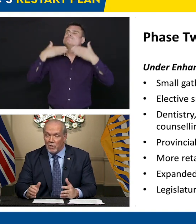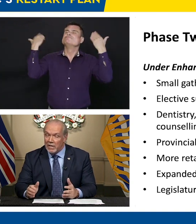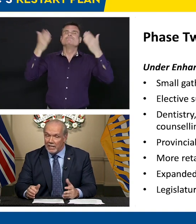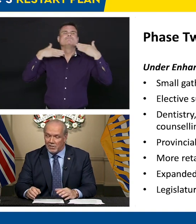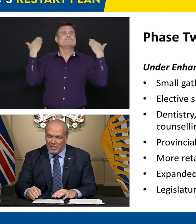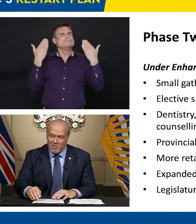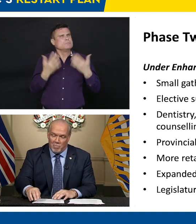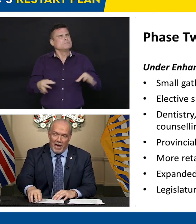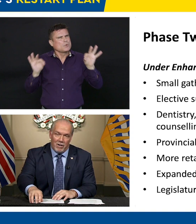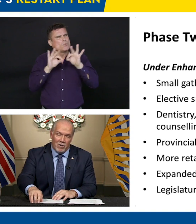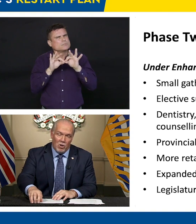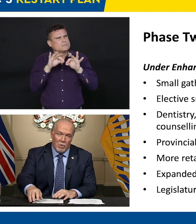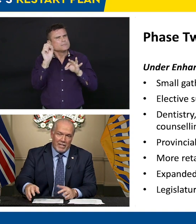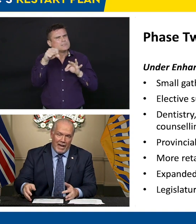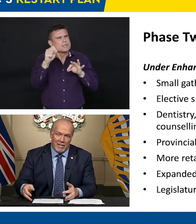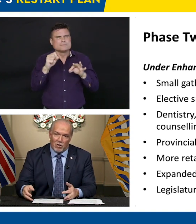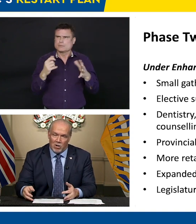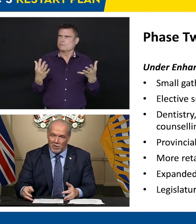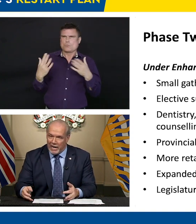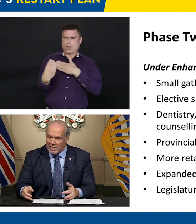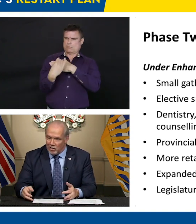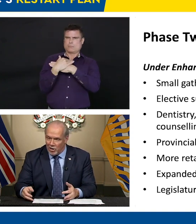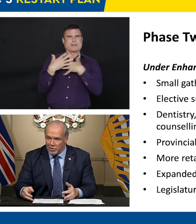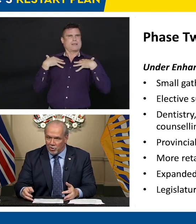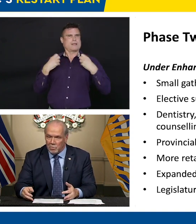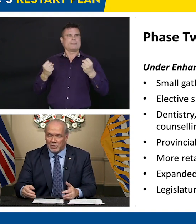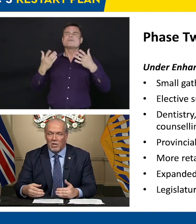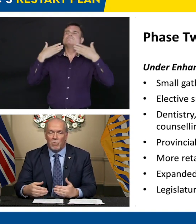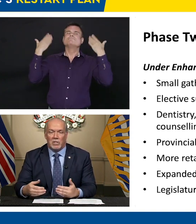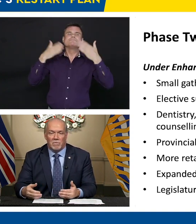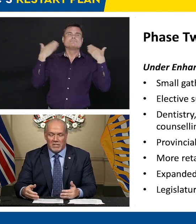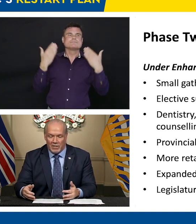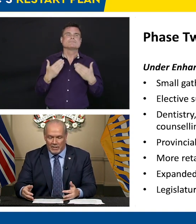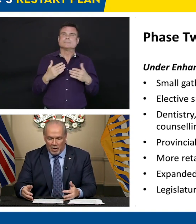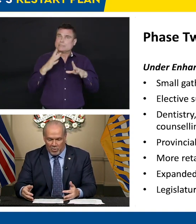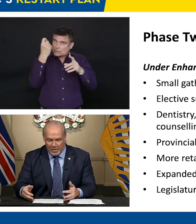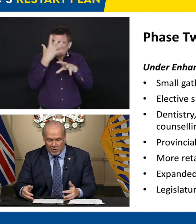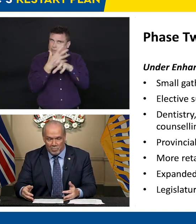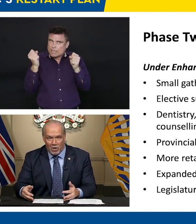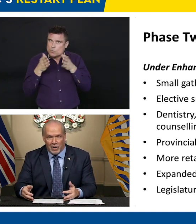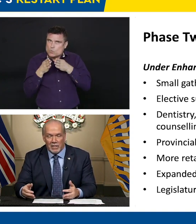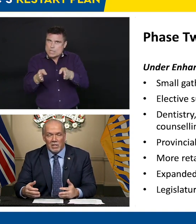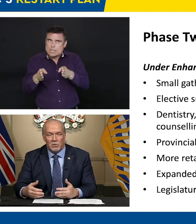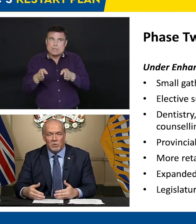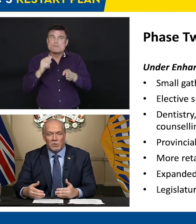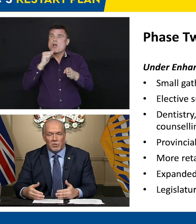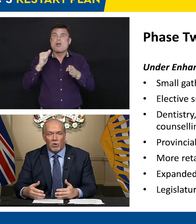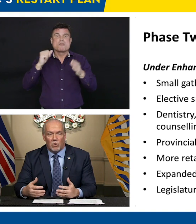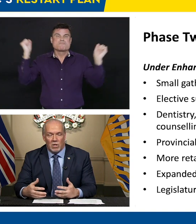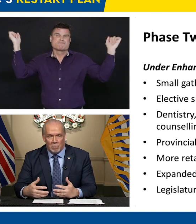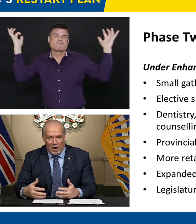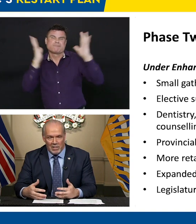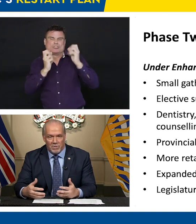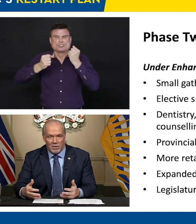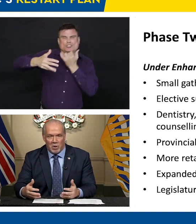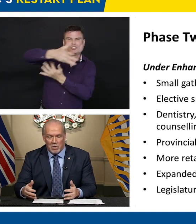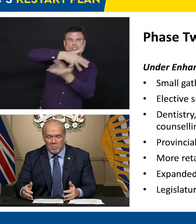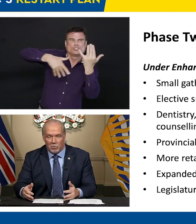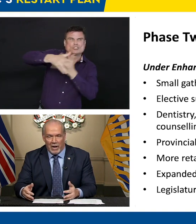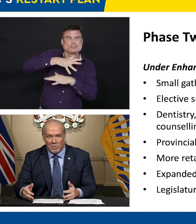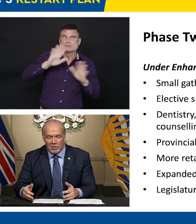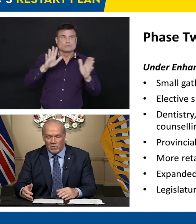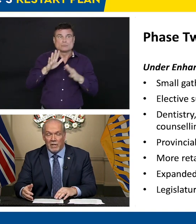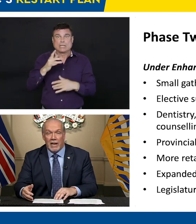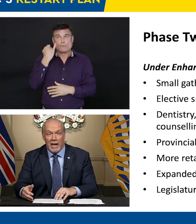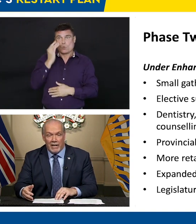do so in a safe manner. We can't congregate in large groups. When you visit a provincial park, do so mindful of the